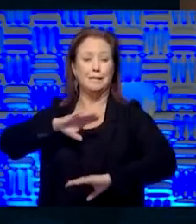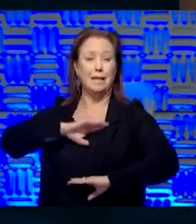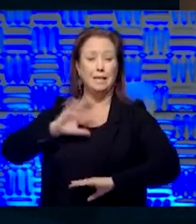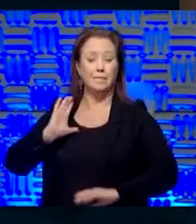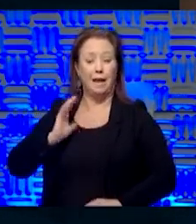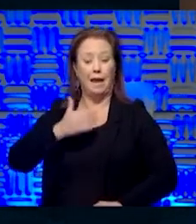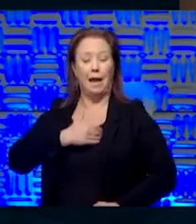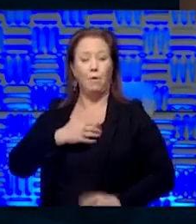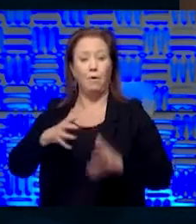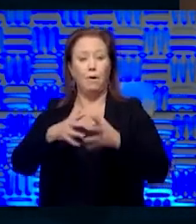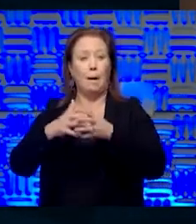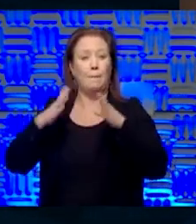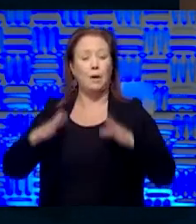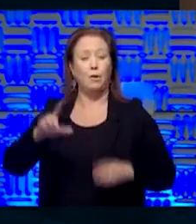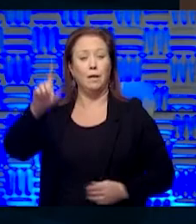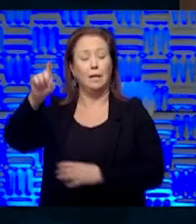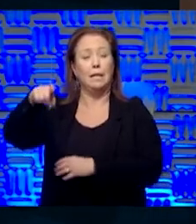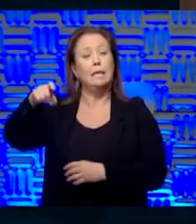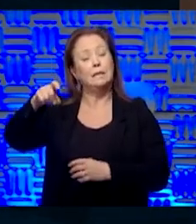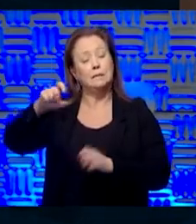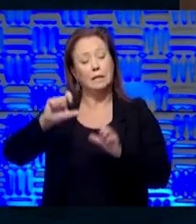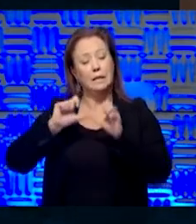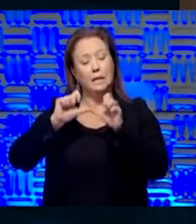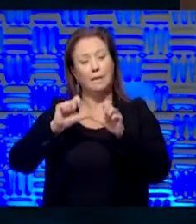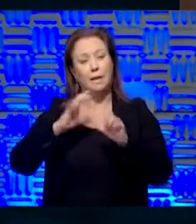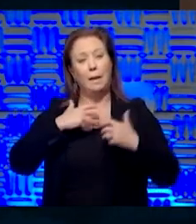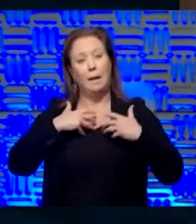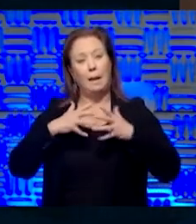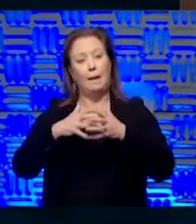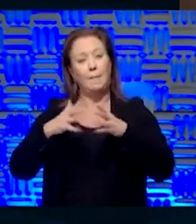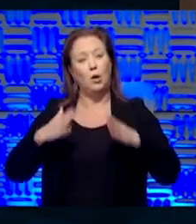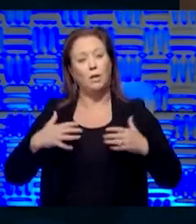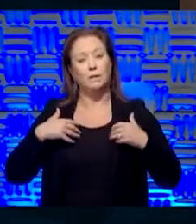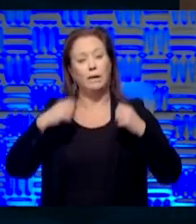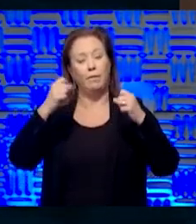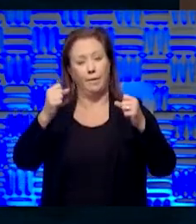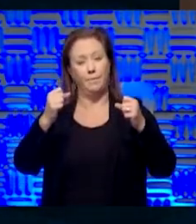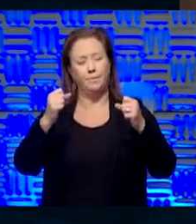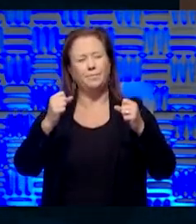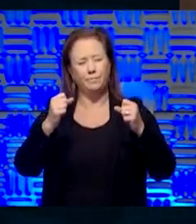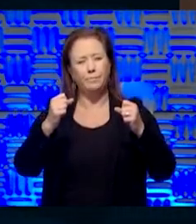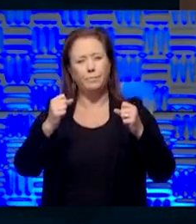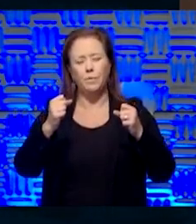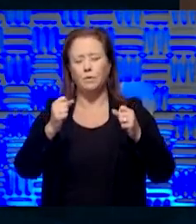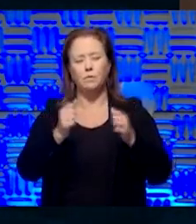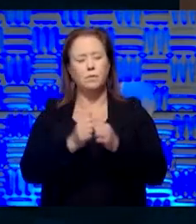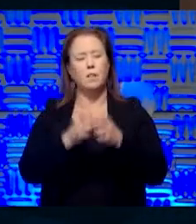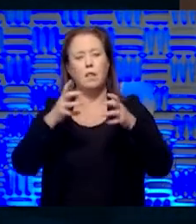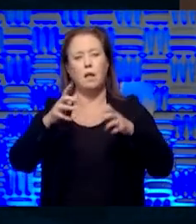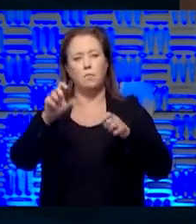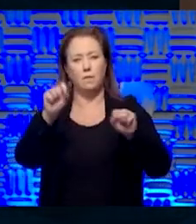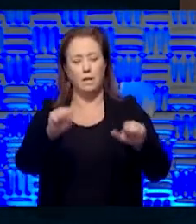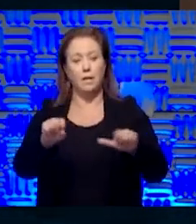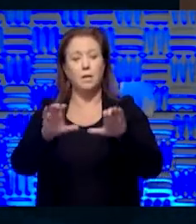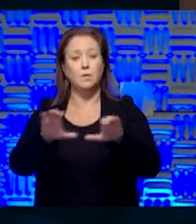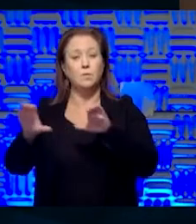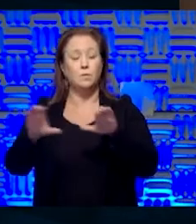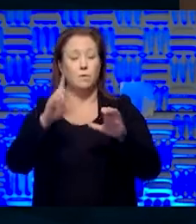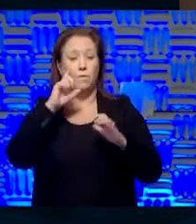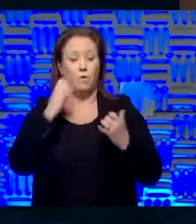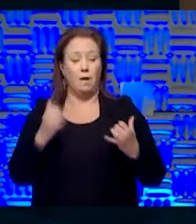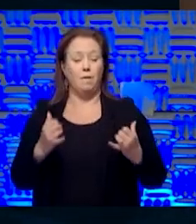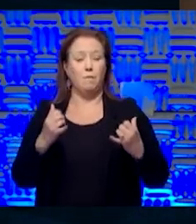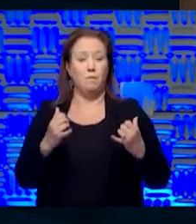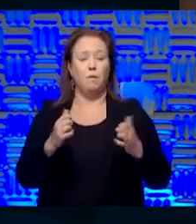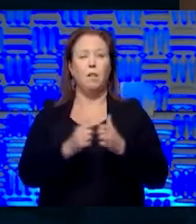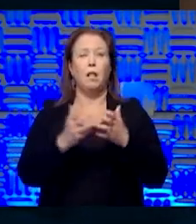of Americans in keeping them healthy. So we have a lot that we should do for the moment, but